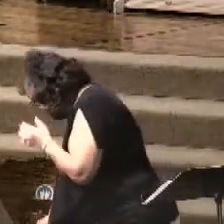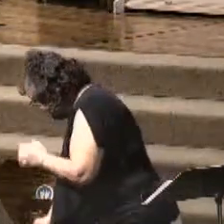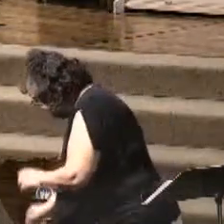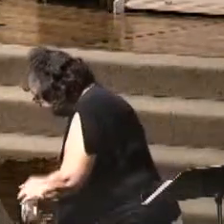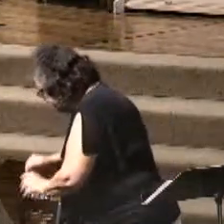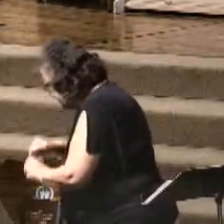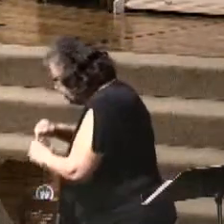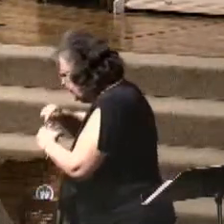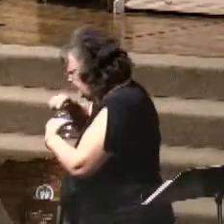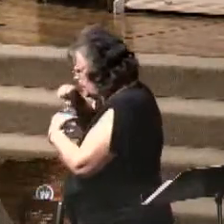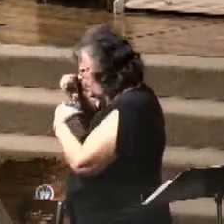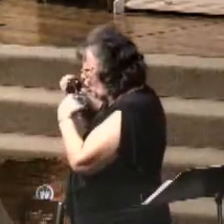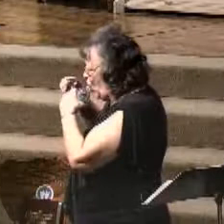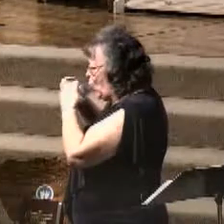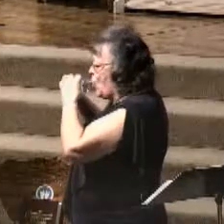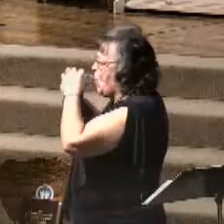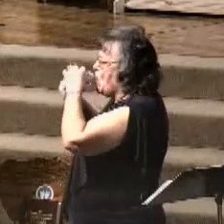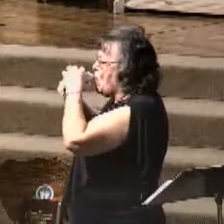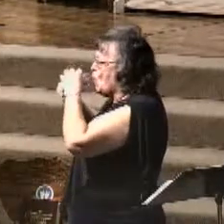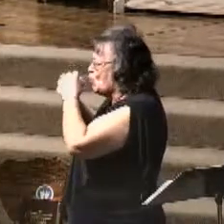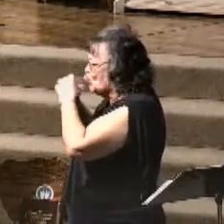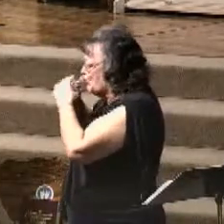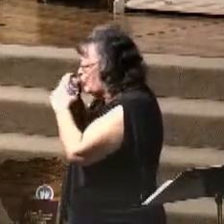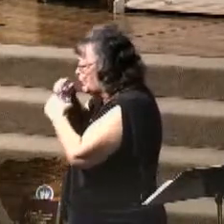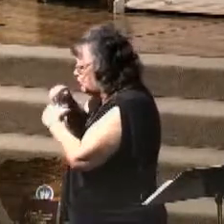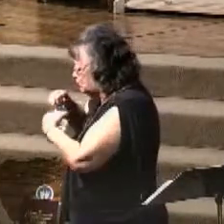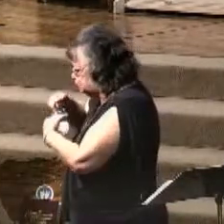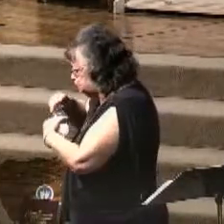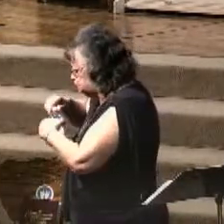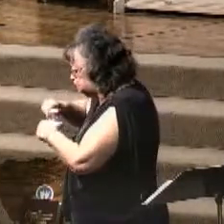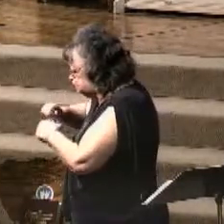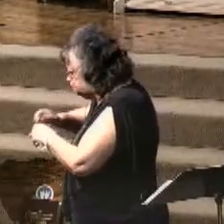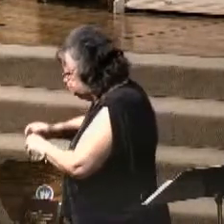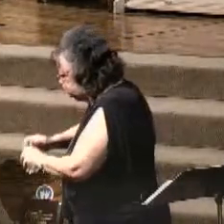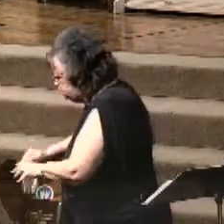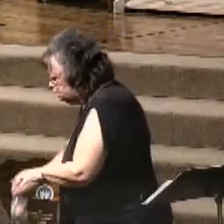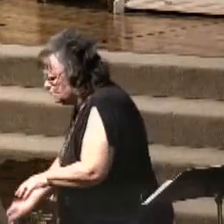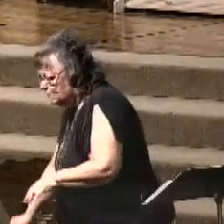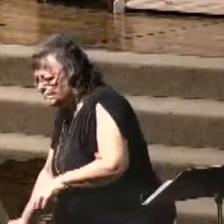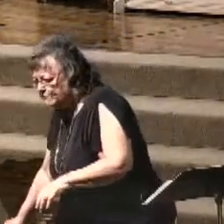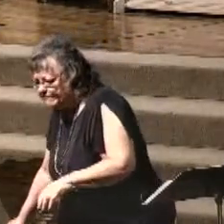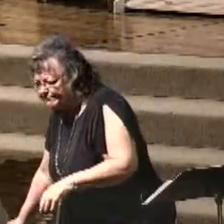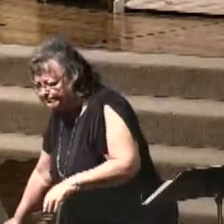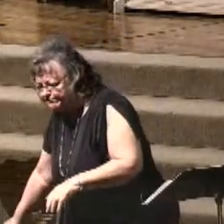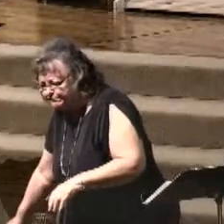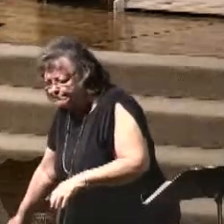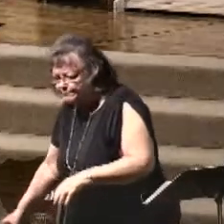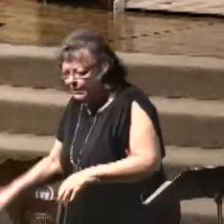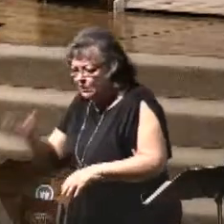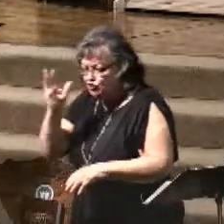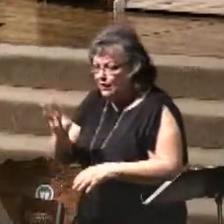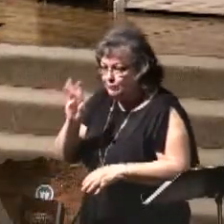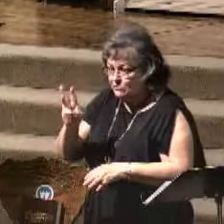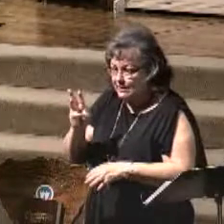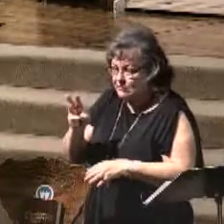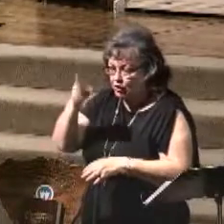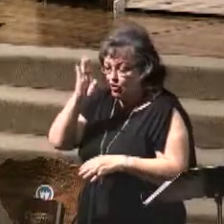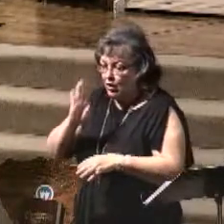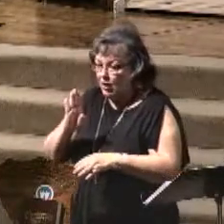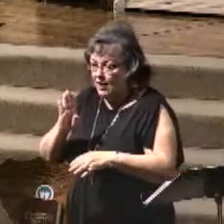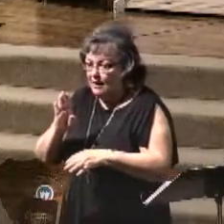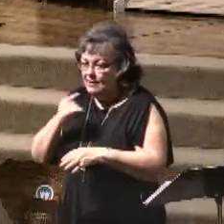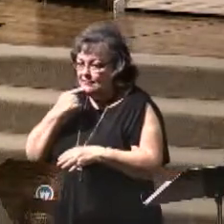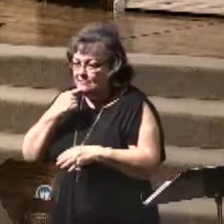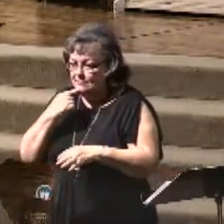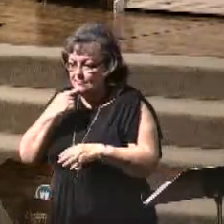with me in chapter 6, by the way, God promises a blessing as you study the book of Revelation. God will bless you in